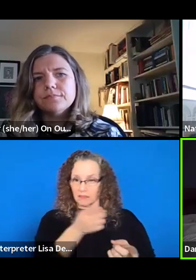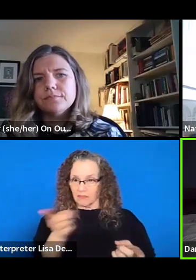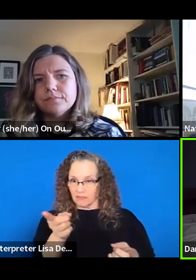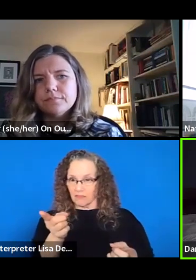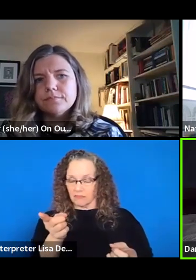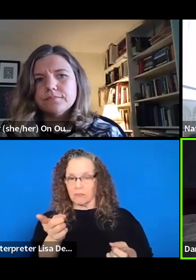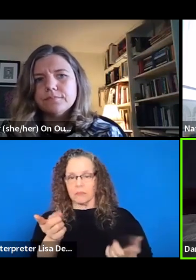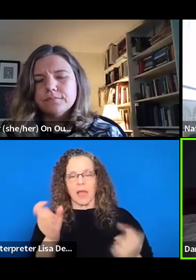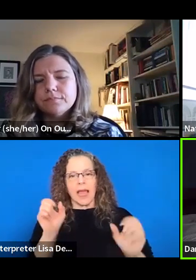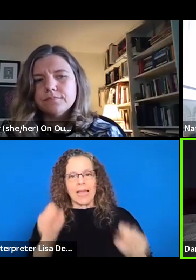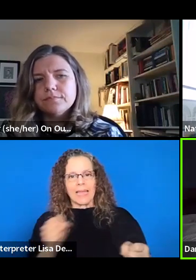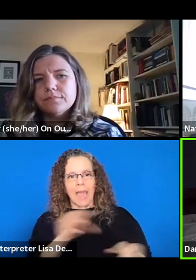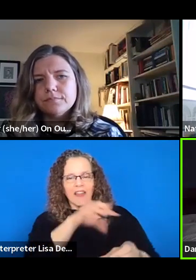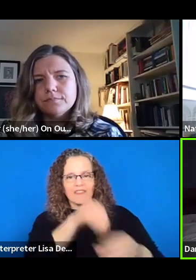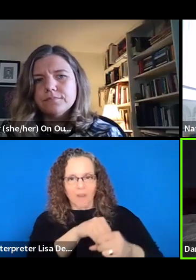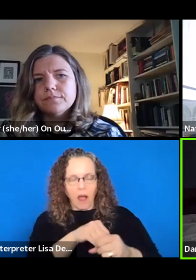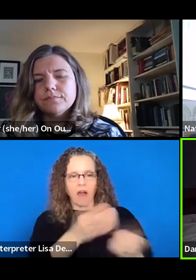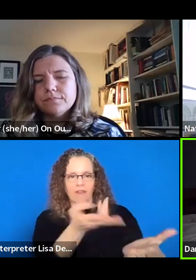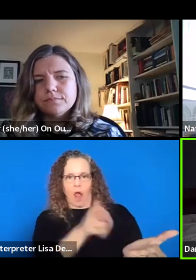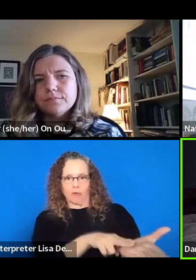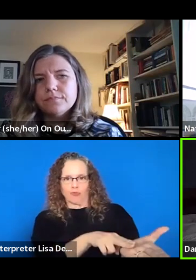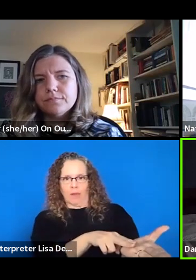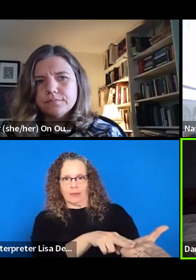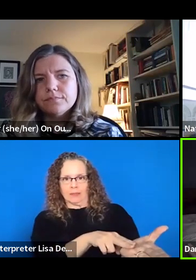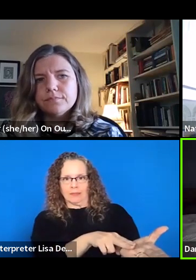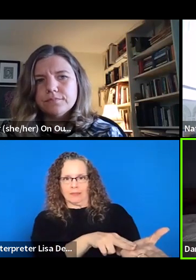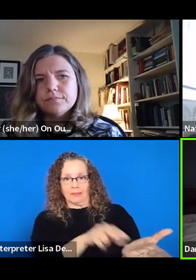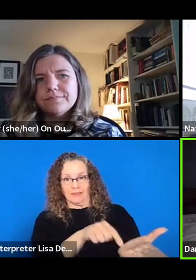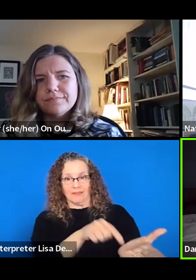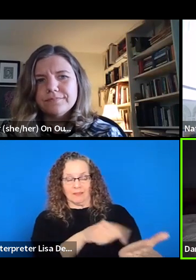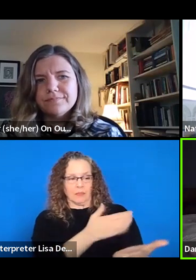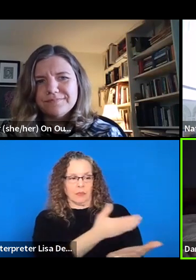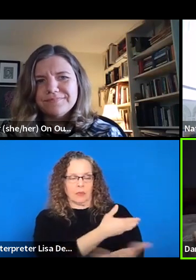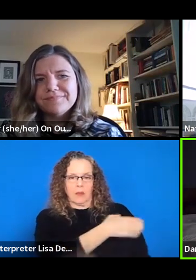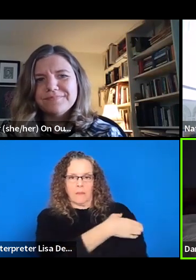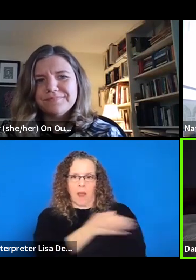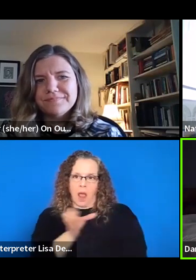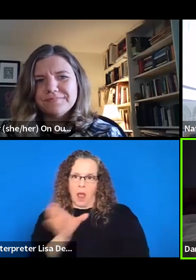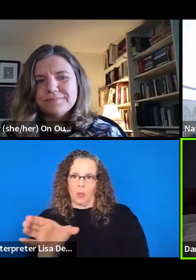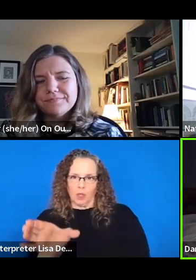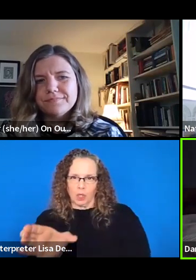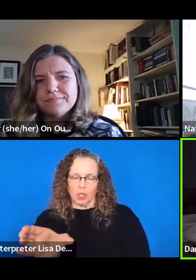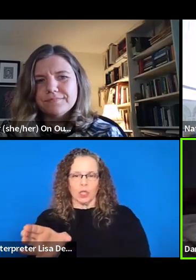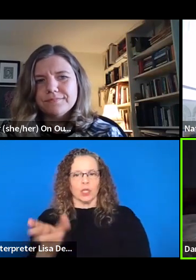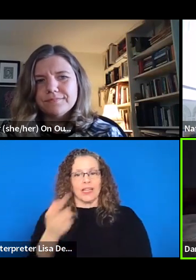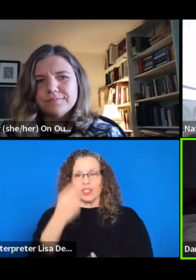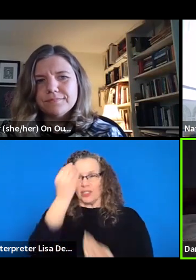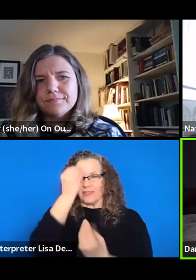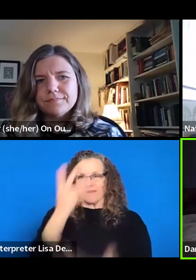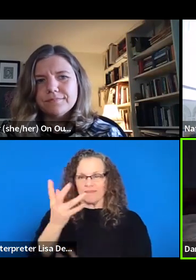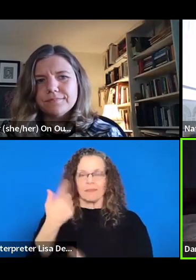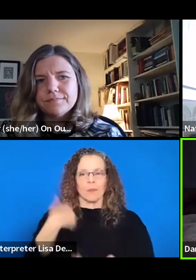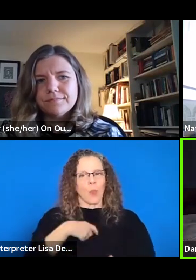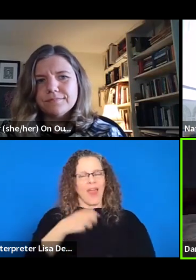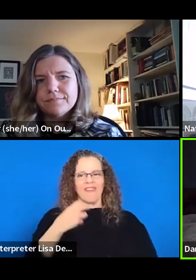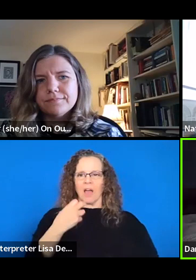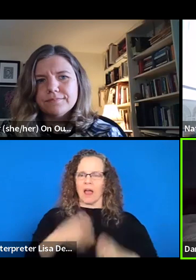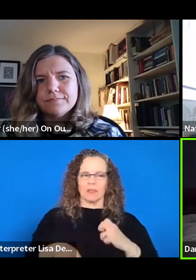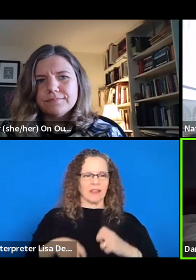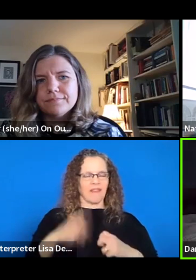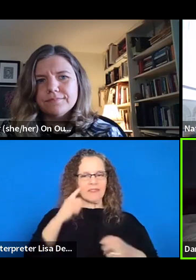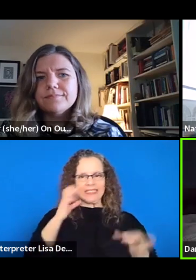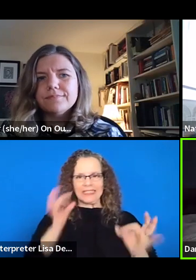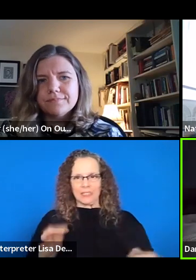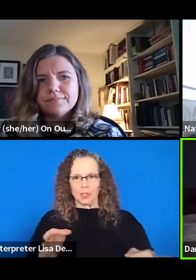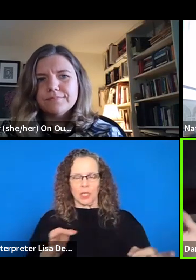terms. Like we're willing to share that power with them and to be like, Hey, we have to make a hard choice between like paying people or like the design budget